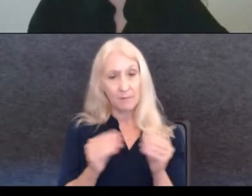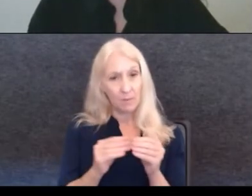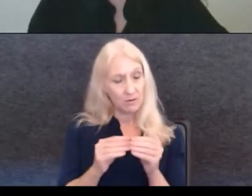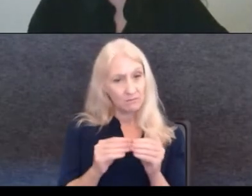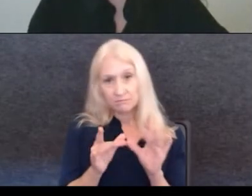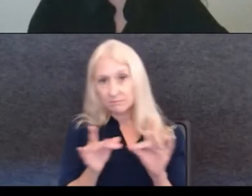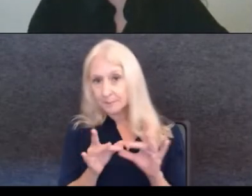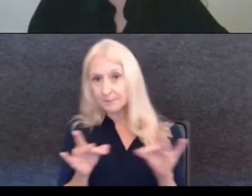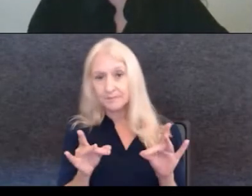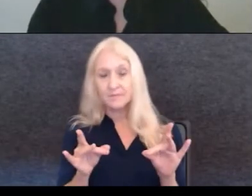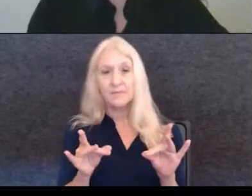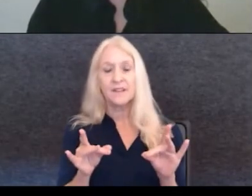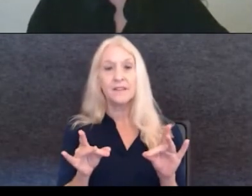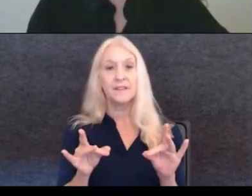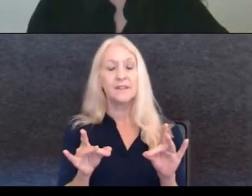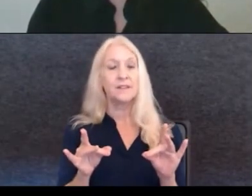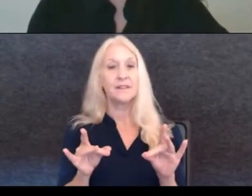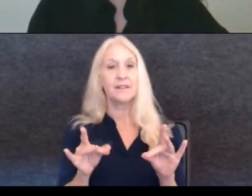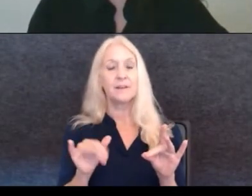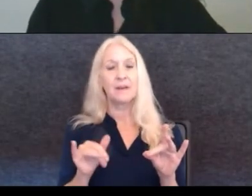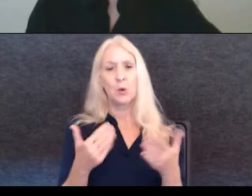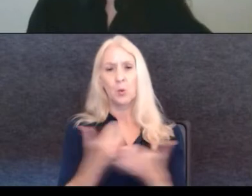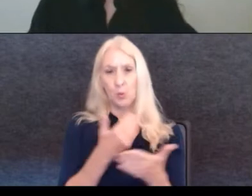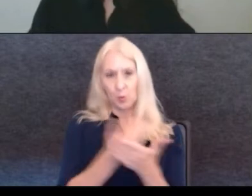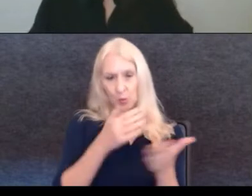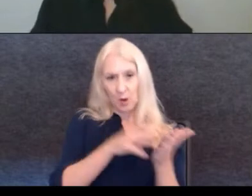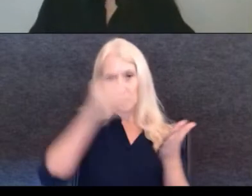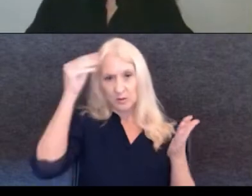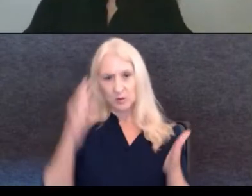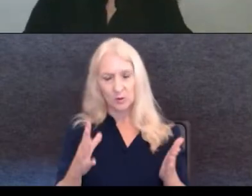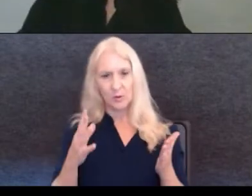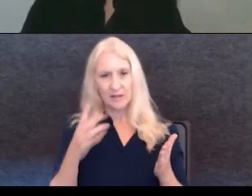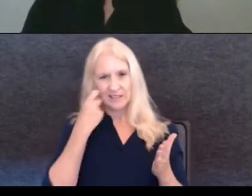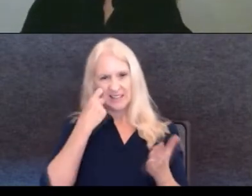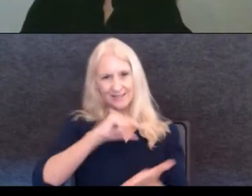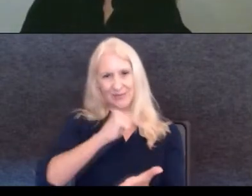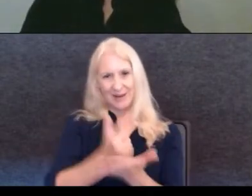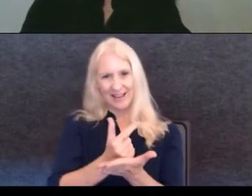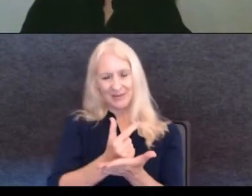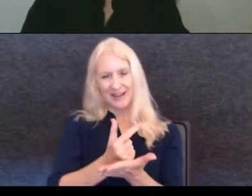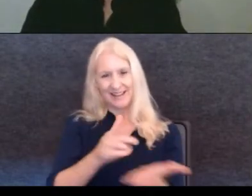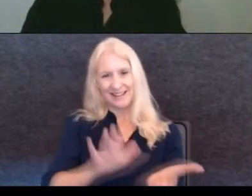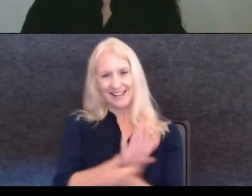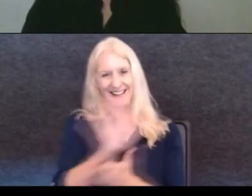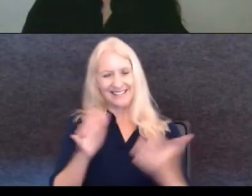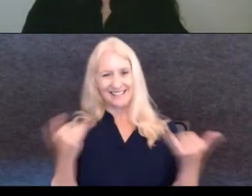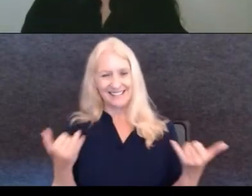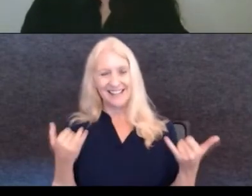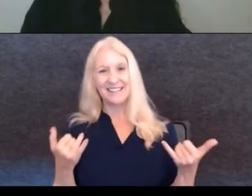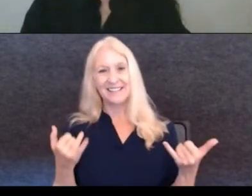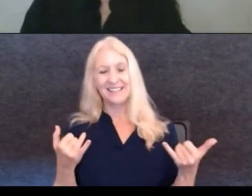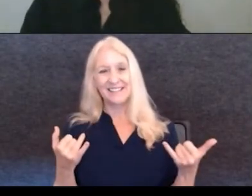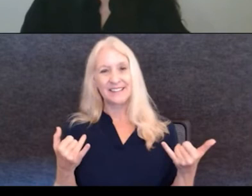about, um, you know, a student coming out, you know, of school graduating right now and really